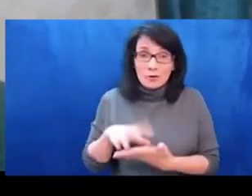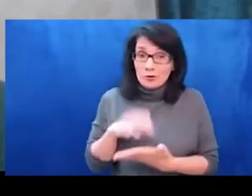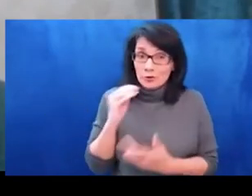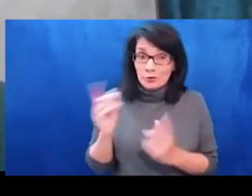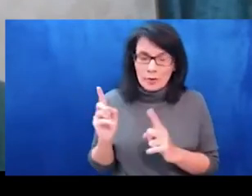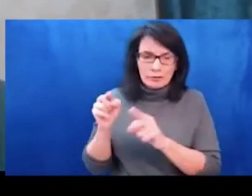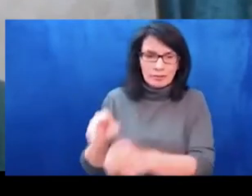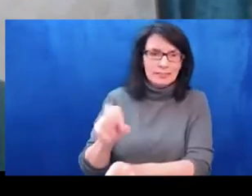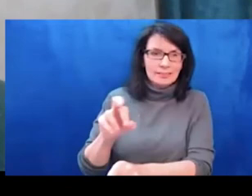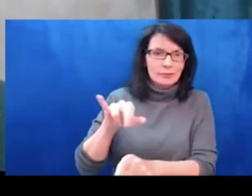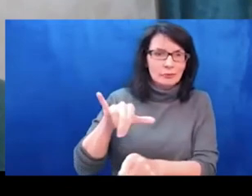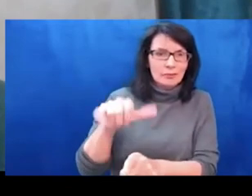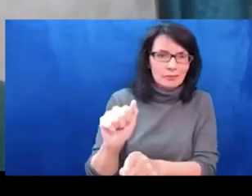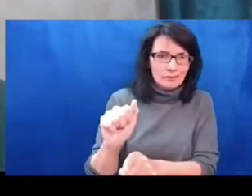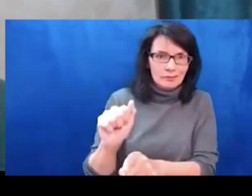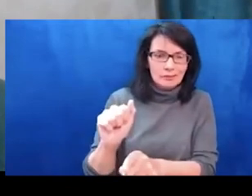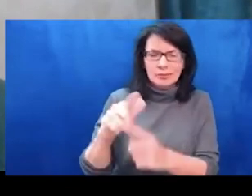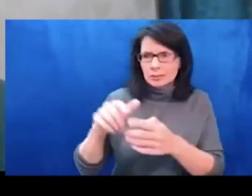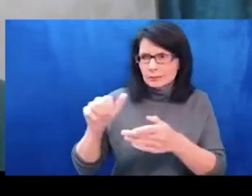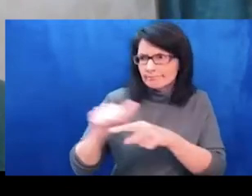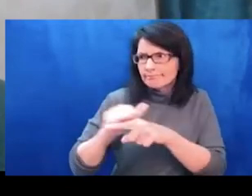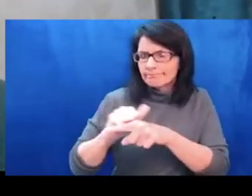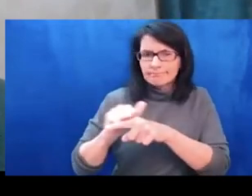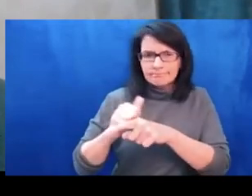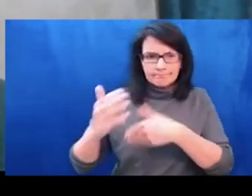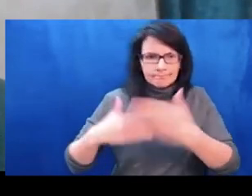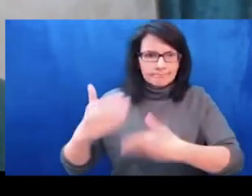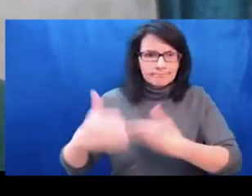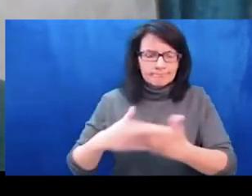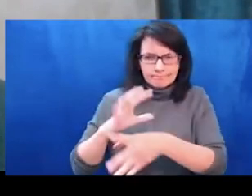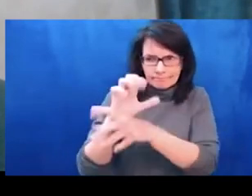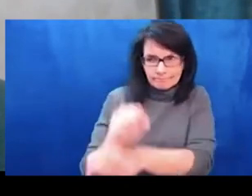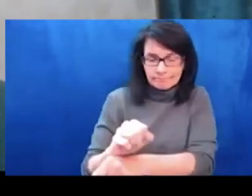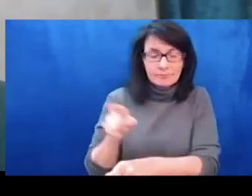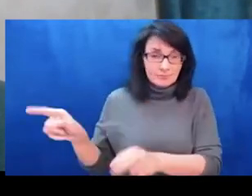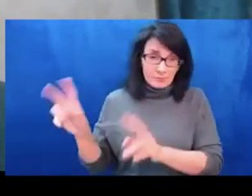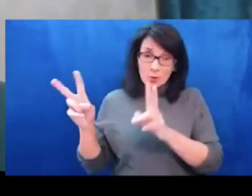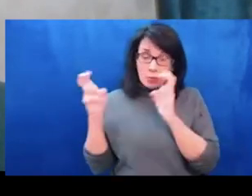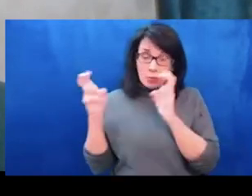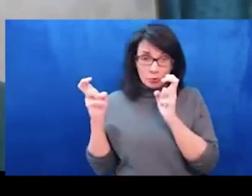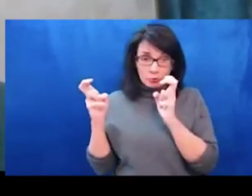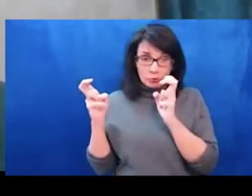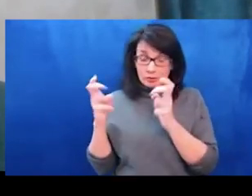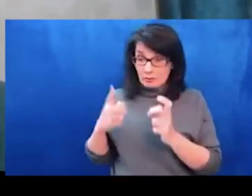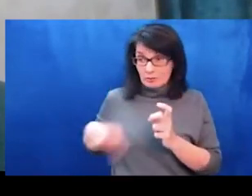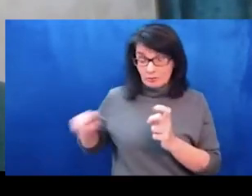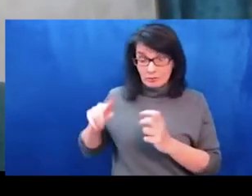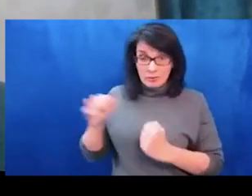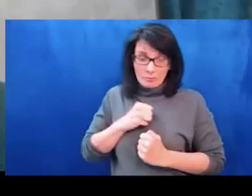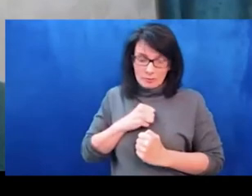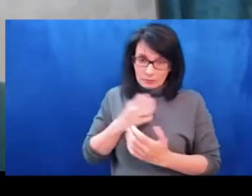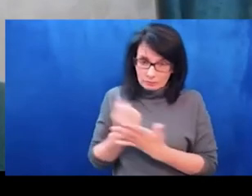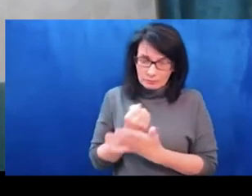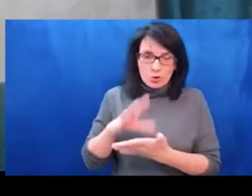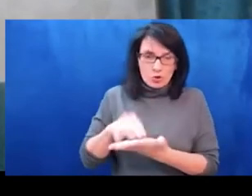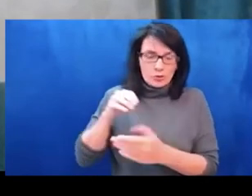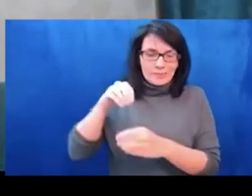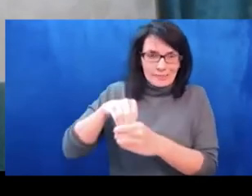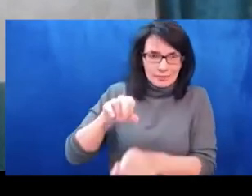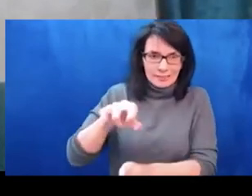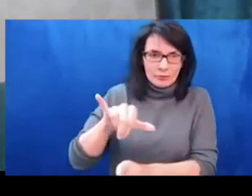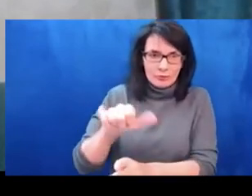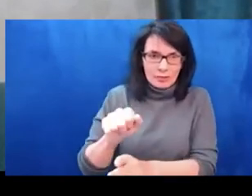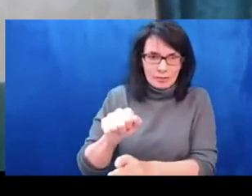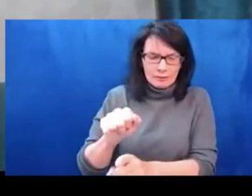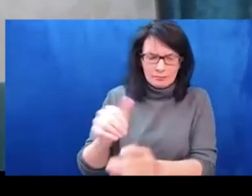On May 25, 2021, Vladimir Putin said, and I'm quoting here, all the commanders of all